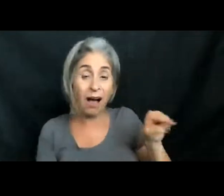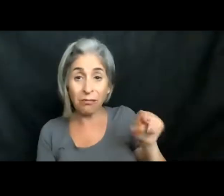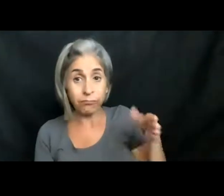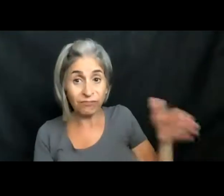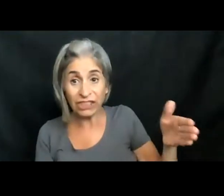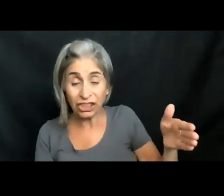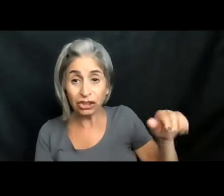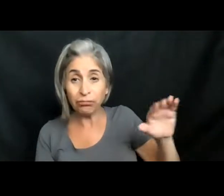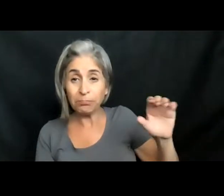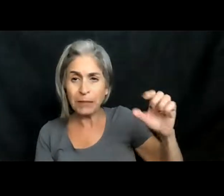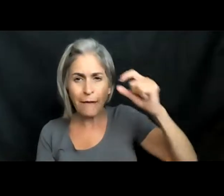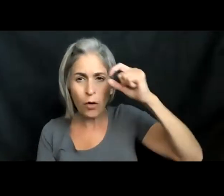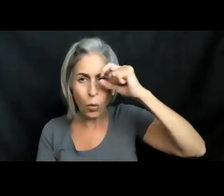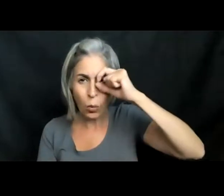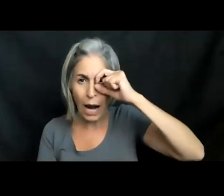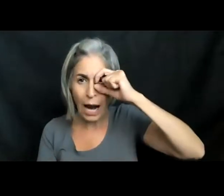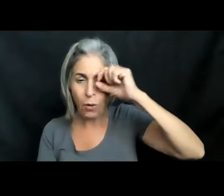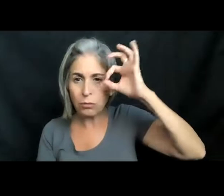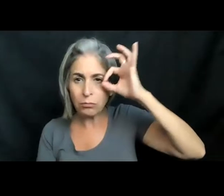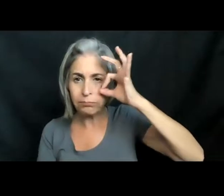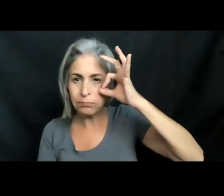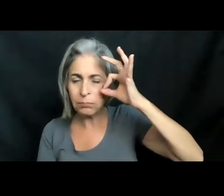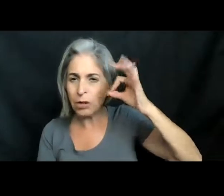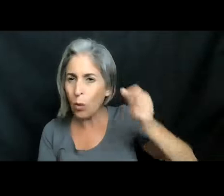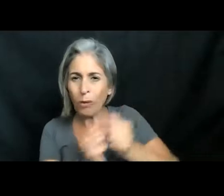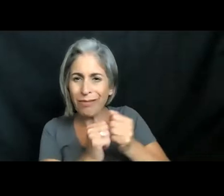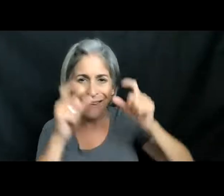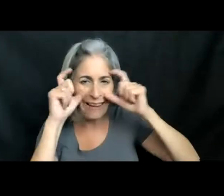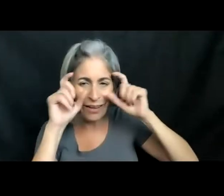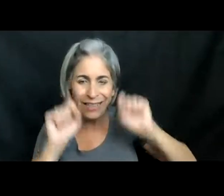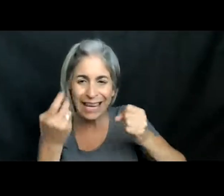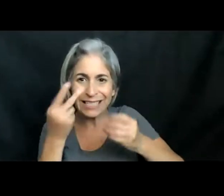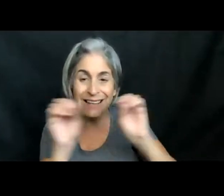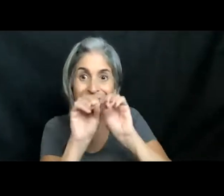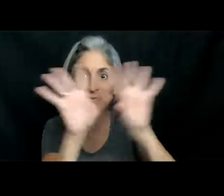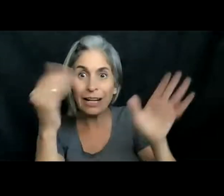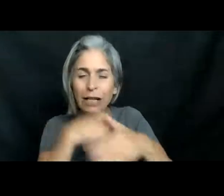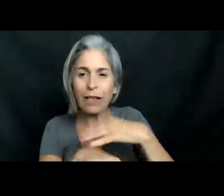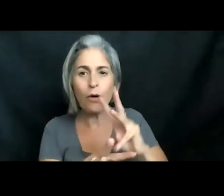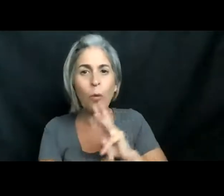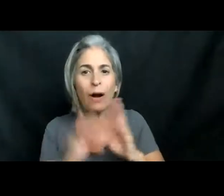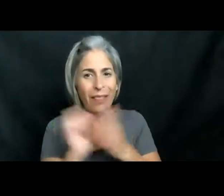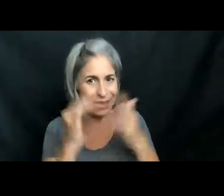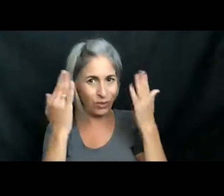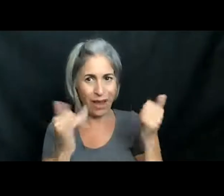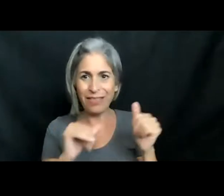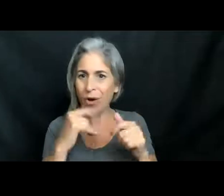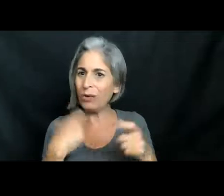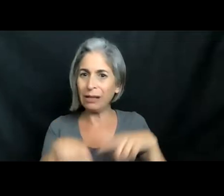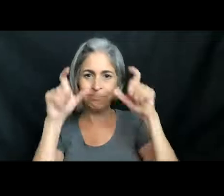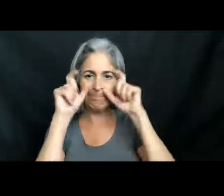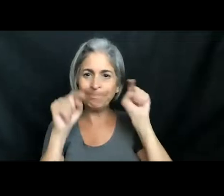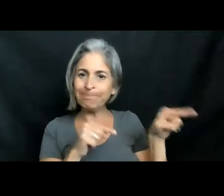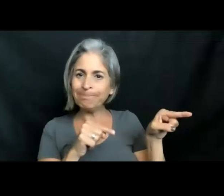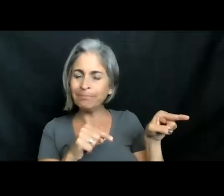just have a rounded lens that lets them see very clearly through the water. I'm going to put that down here. I